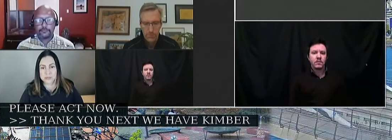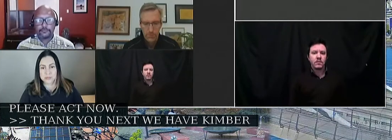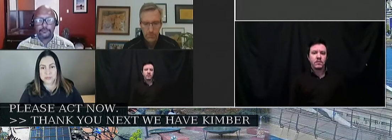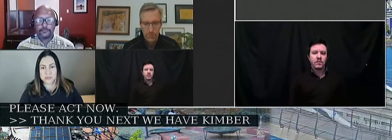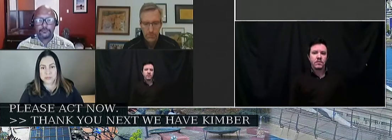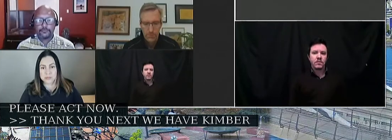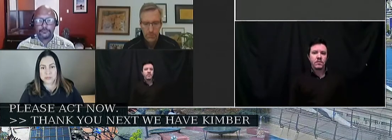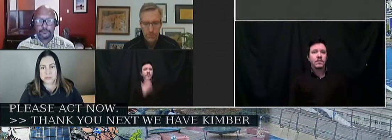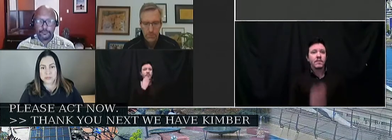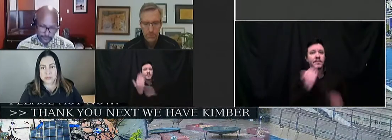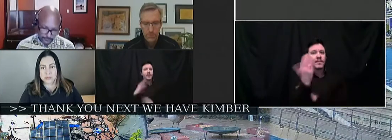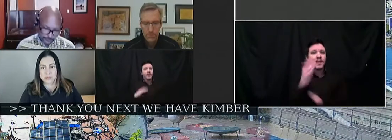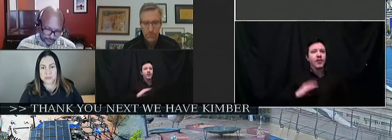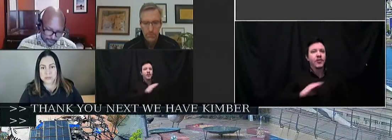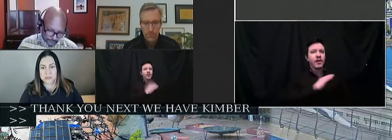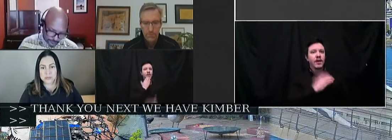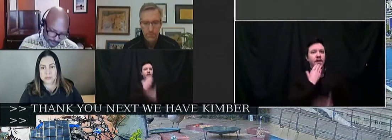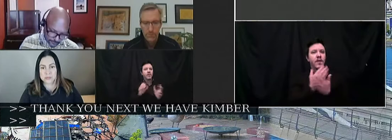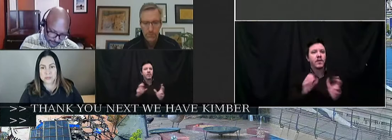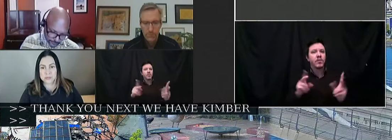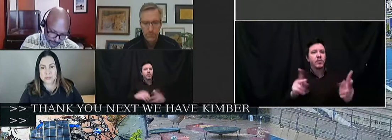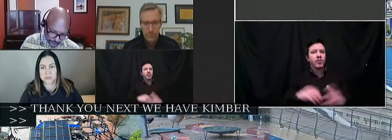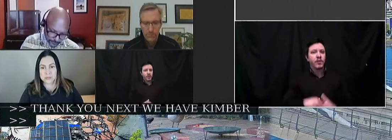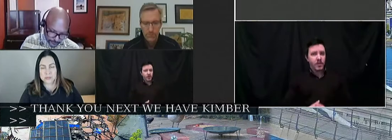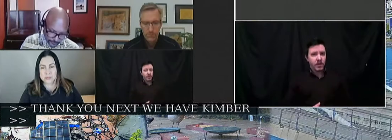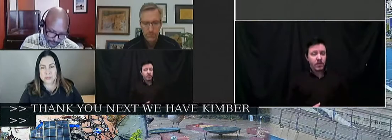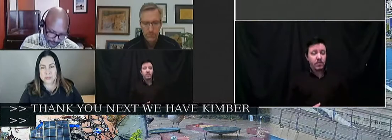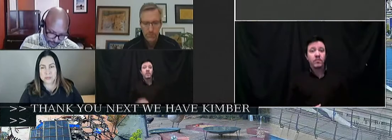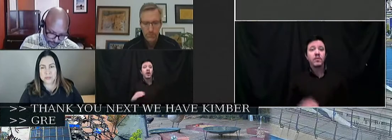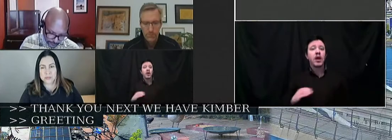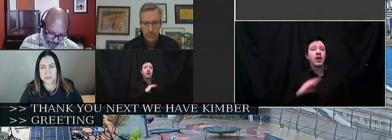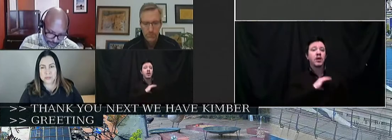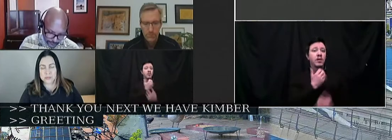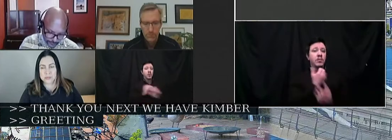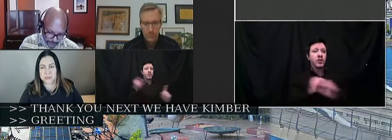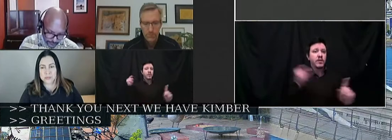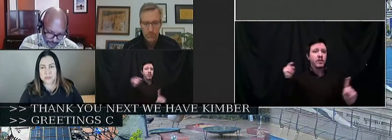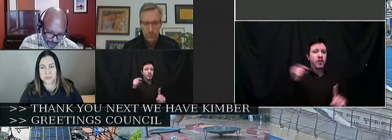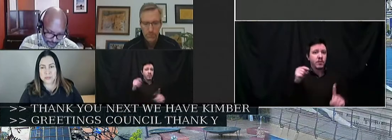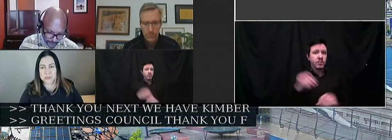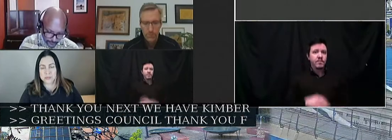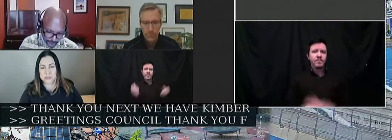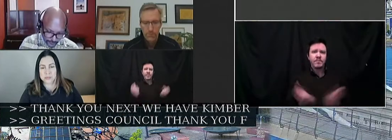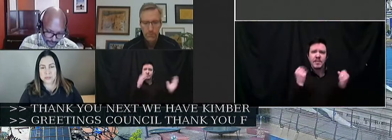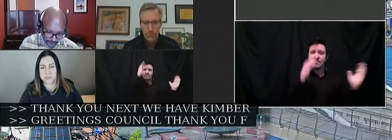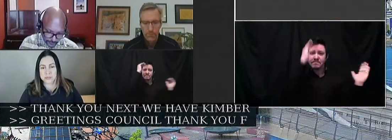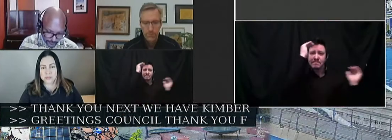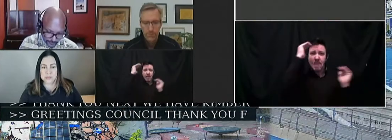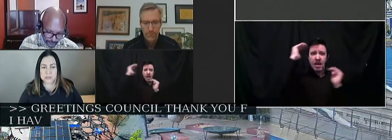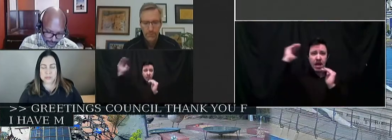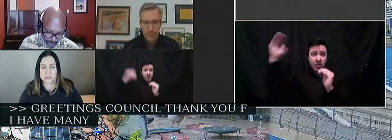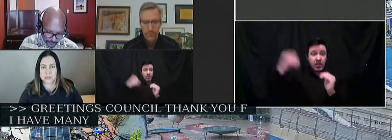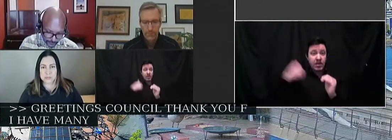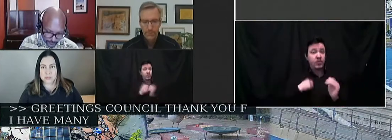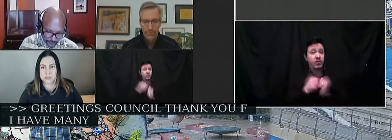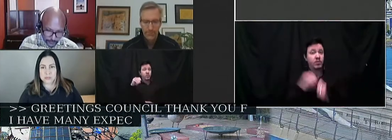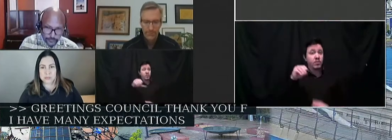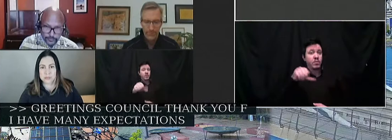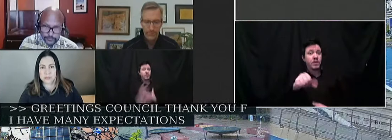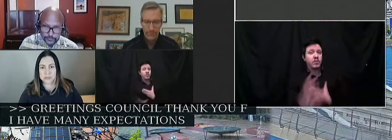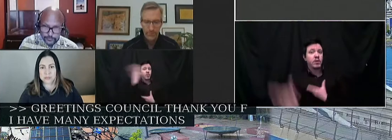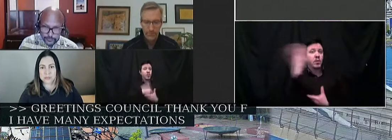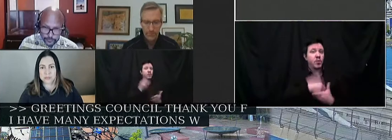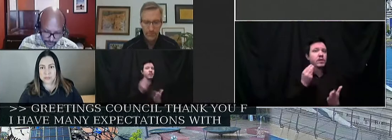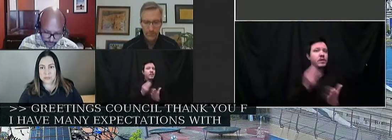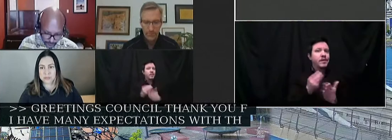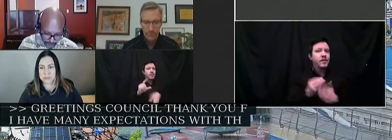Greetings, Council. Thank you for this opportunity. Speaking to community safety, I have many expectations with this spending, which includes these dollars